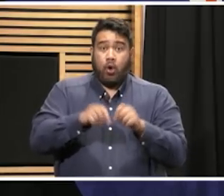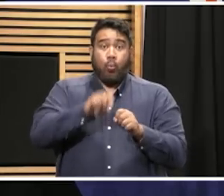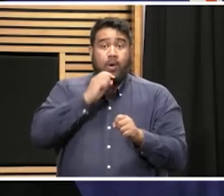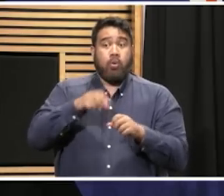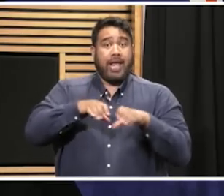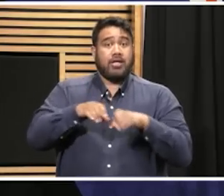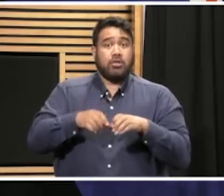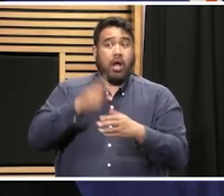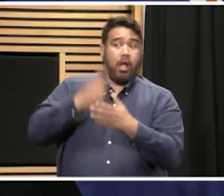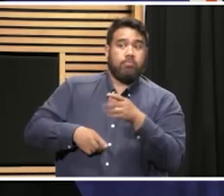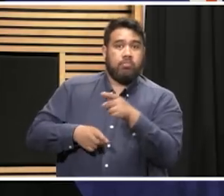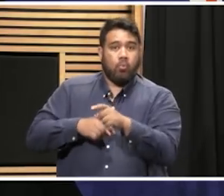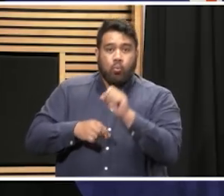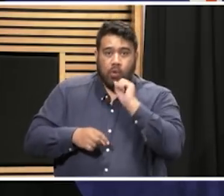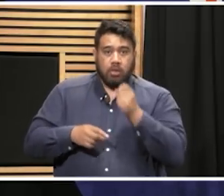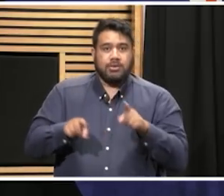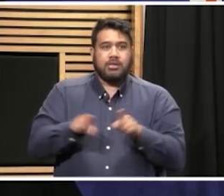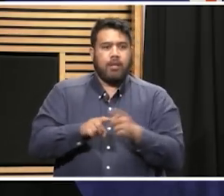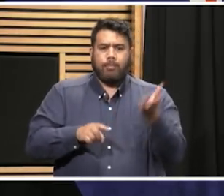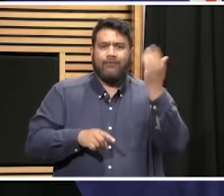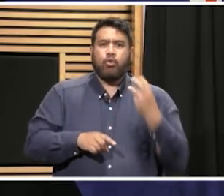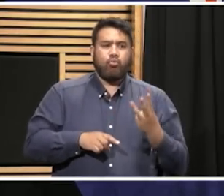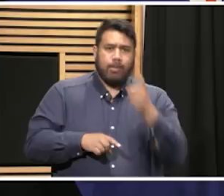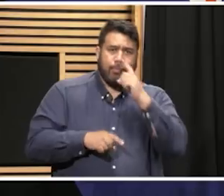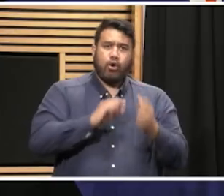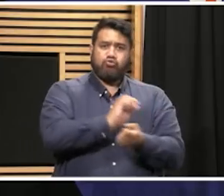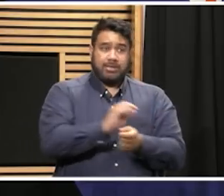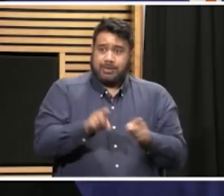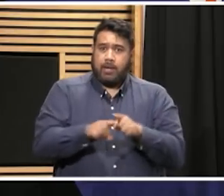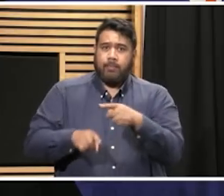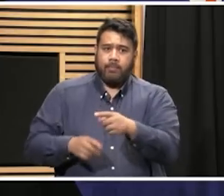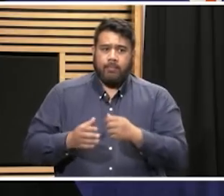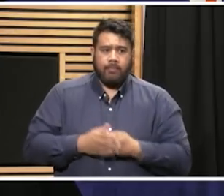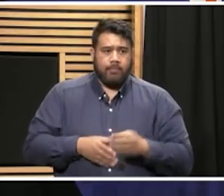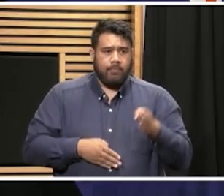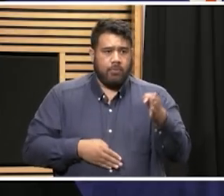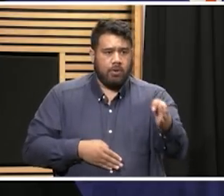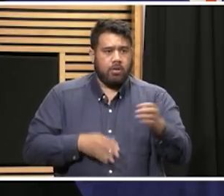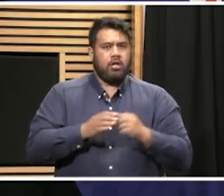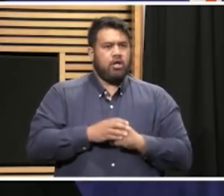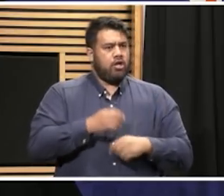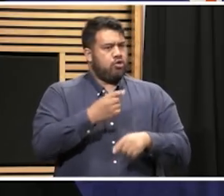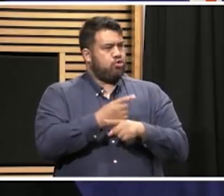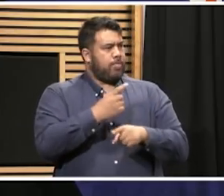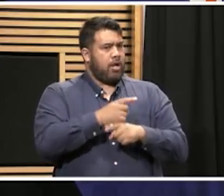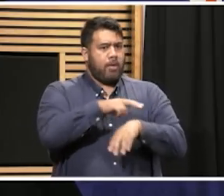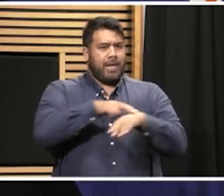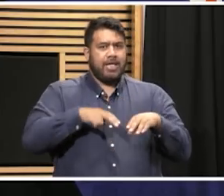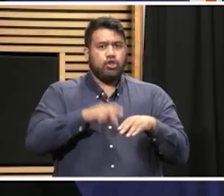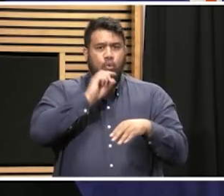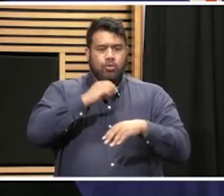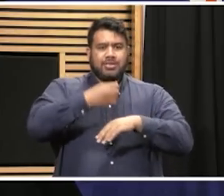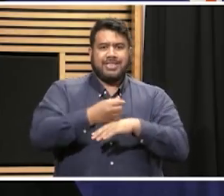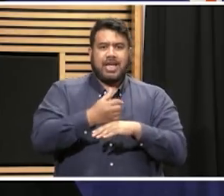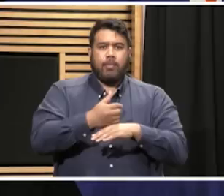take action against them, absolutely, as we did with the three people I talked about. Can you give us some detail on these checkpoints that are being set up? How many are there? What are you sort of